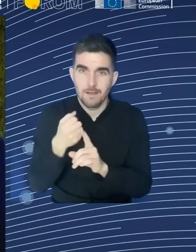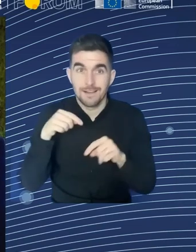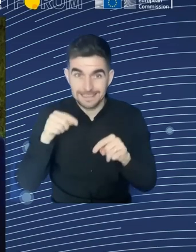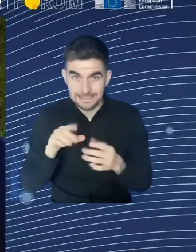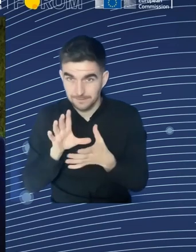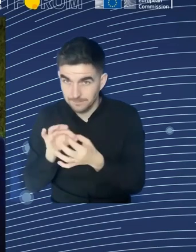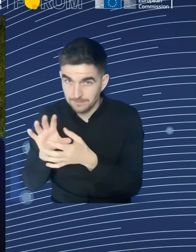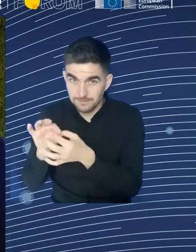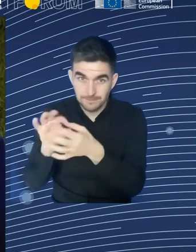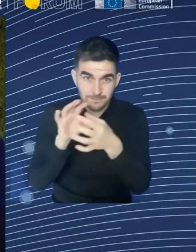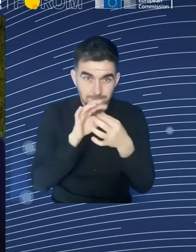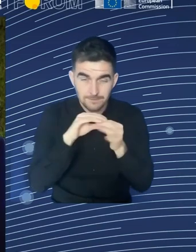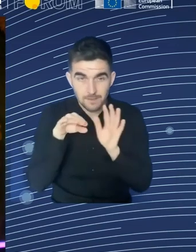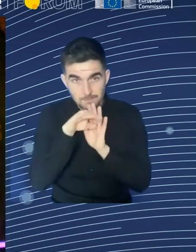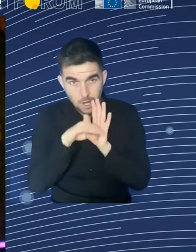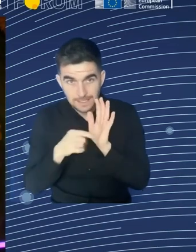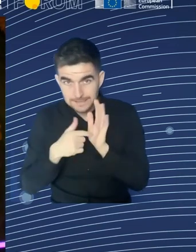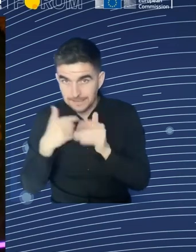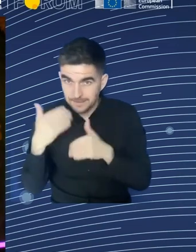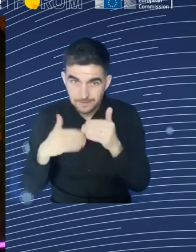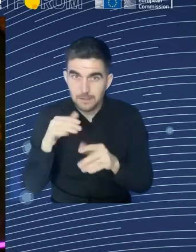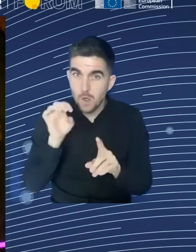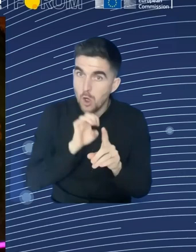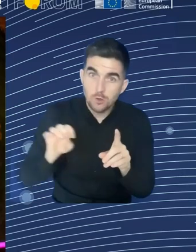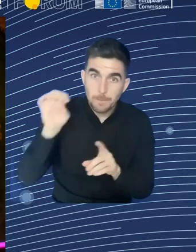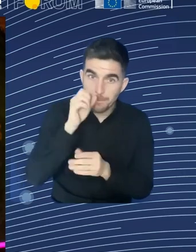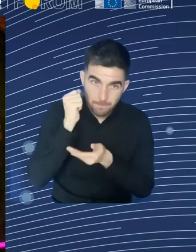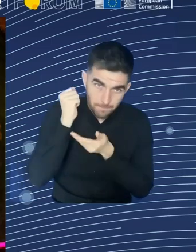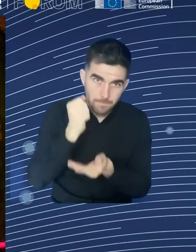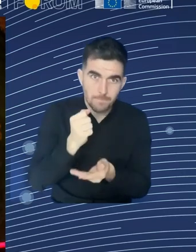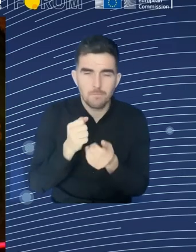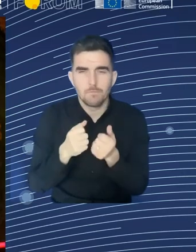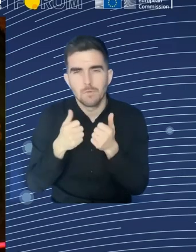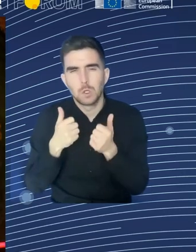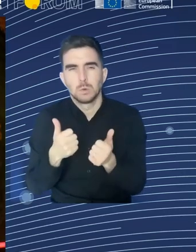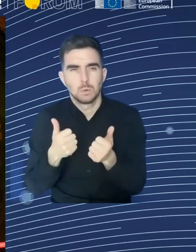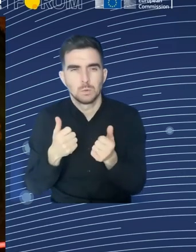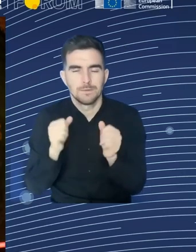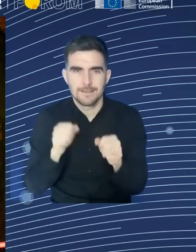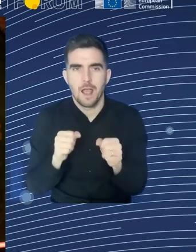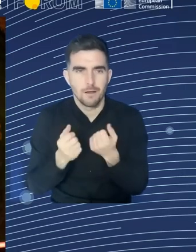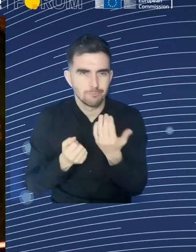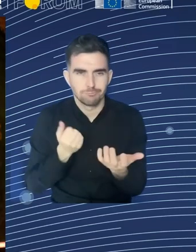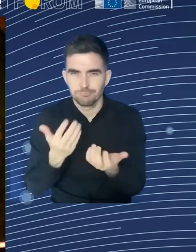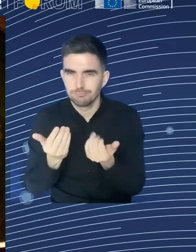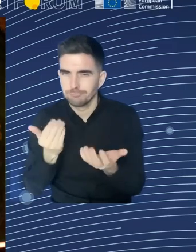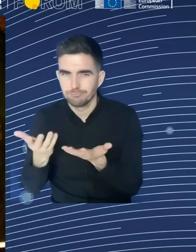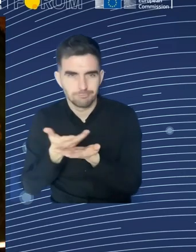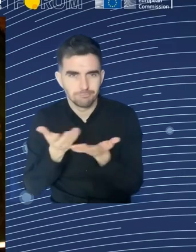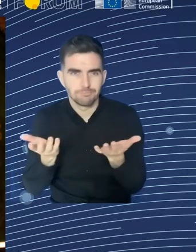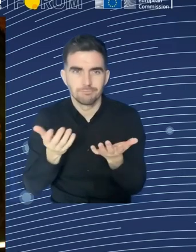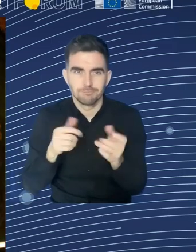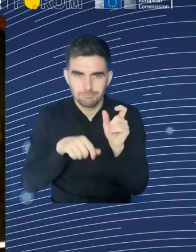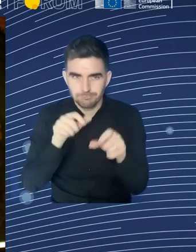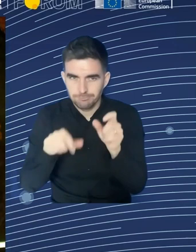concrete opportunities for them in different aspects. Nevertheless, whether we are addressing minorities or